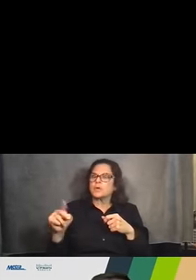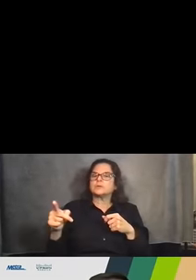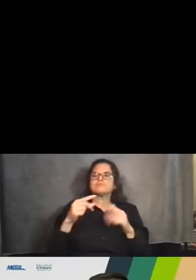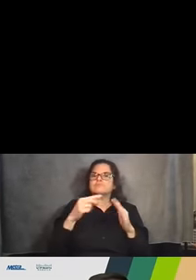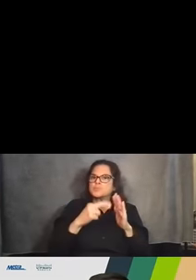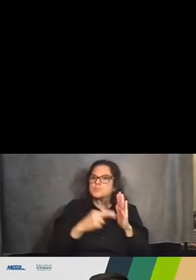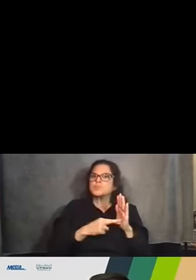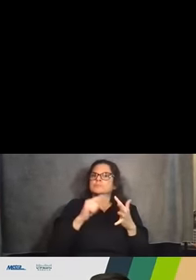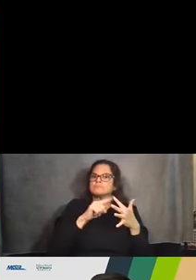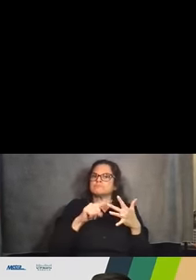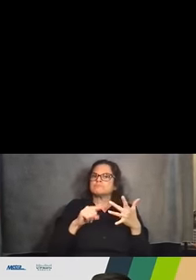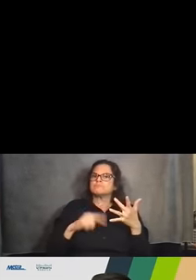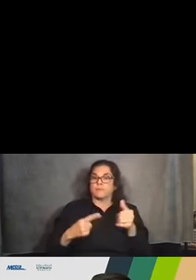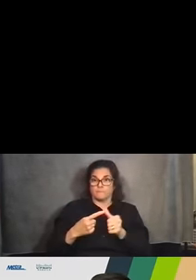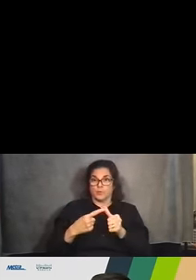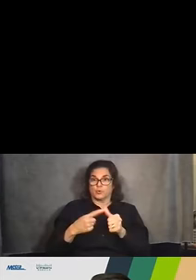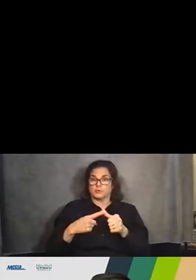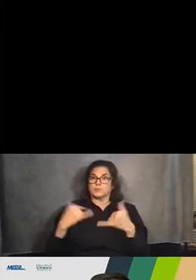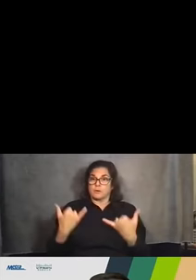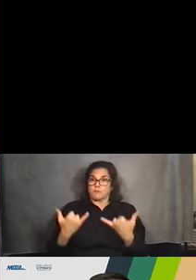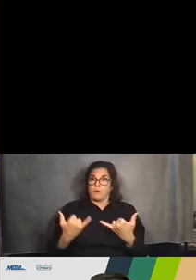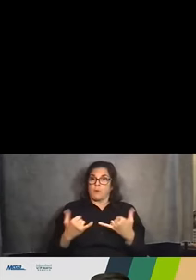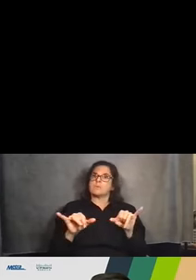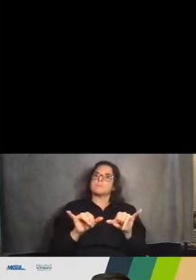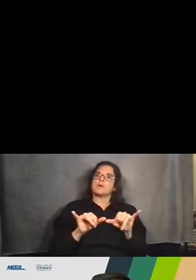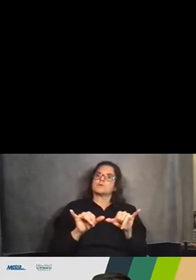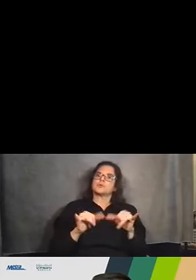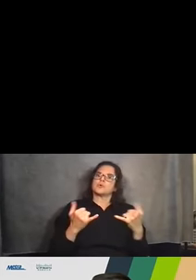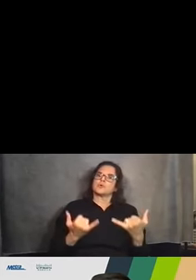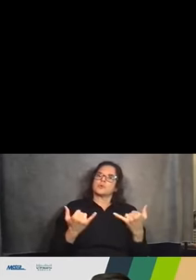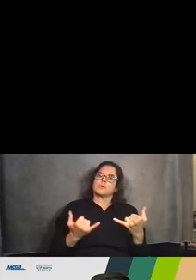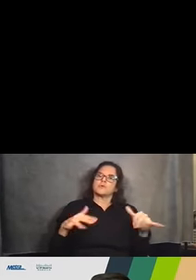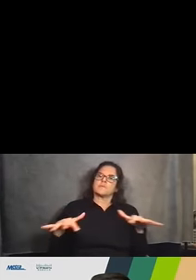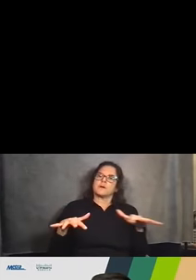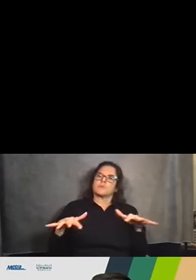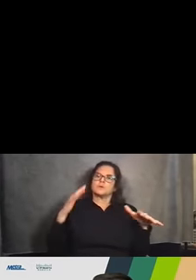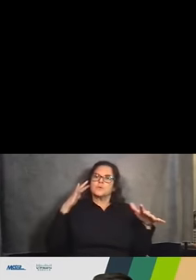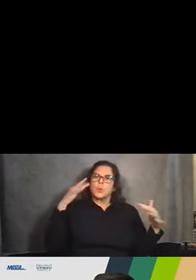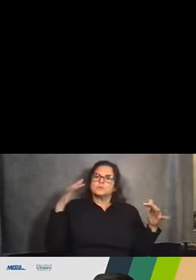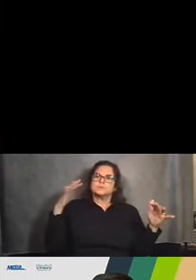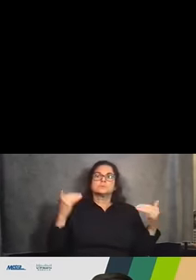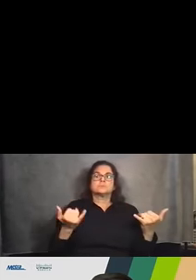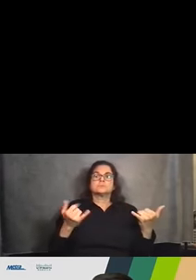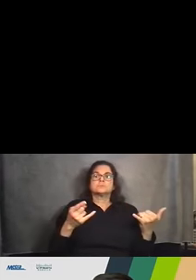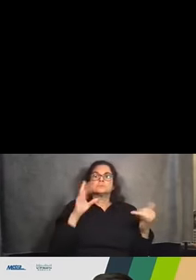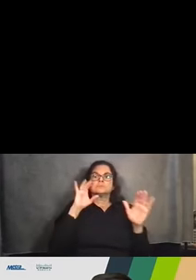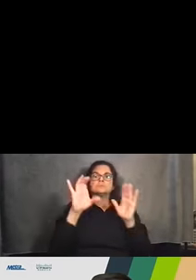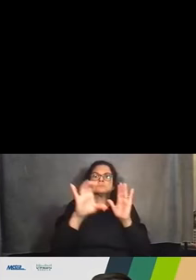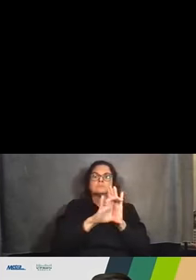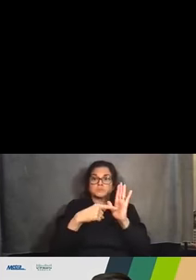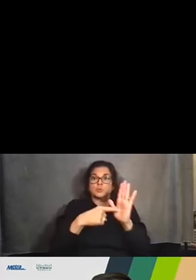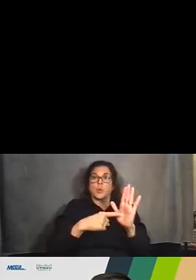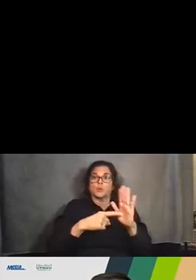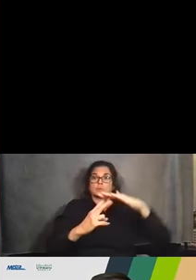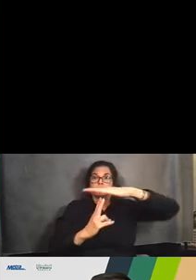measuring existing noise and vibration conditions. In this image, you see with the bridge in the background, a measurement